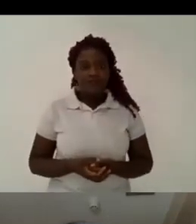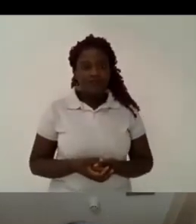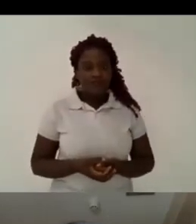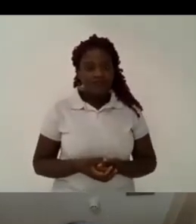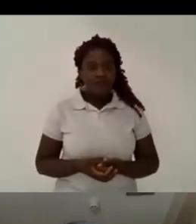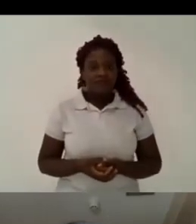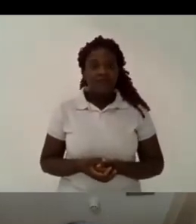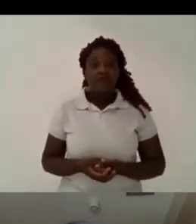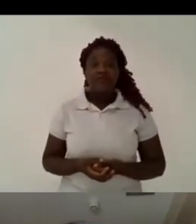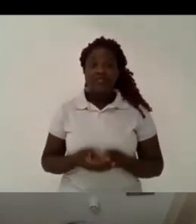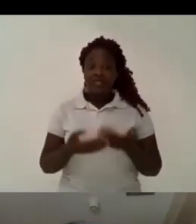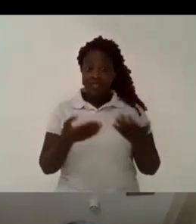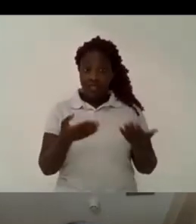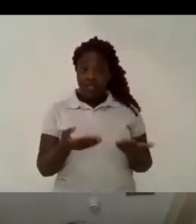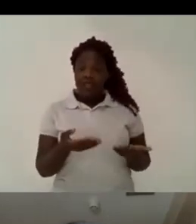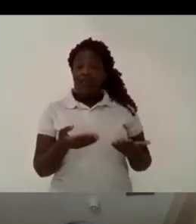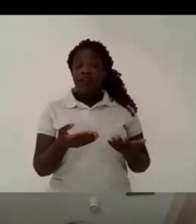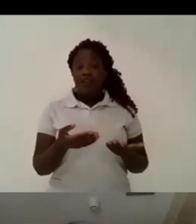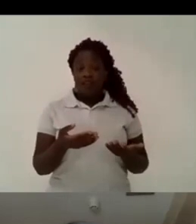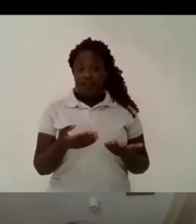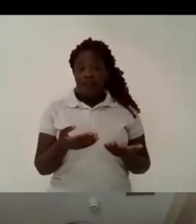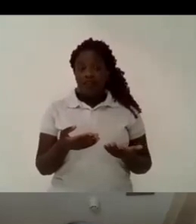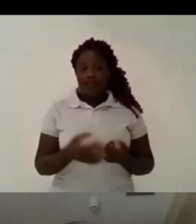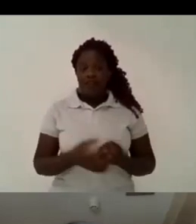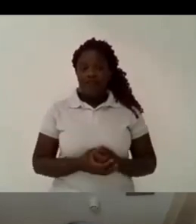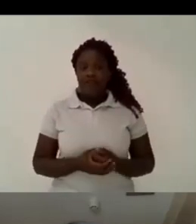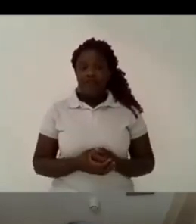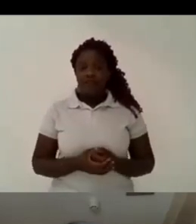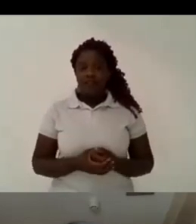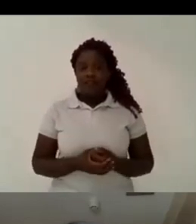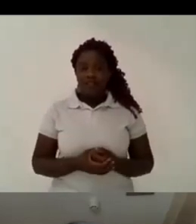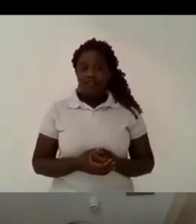compared to the student movement in the uk